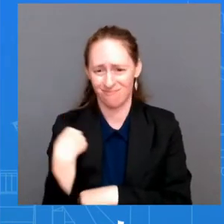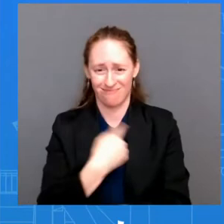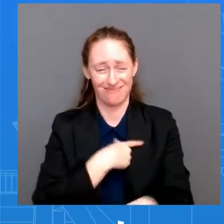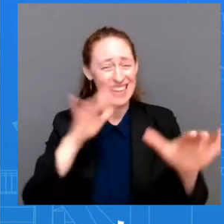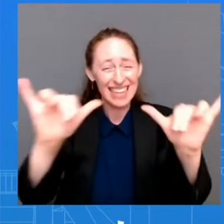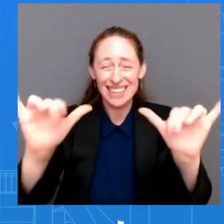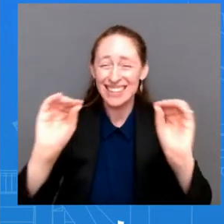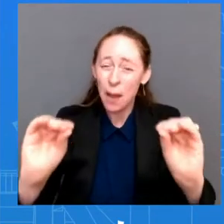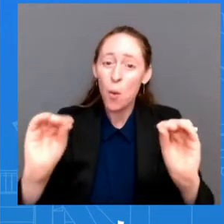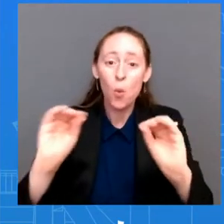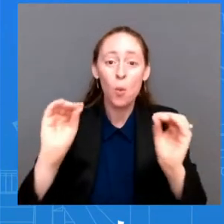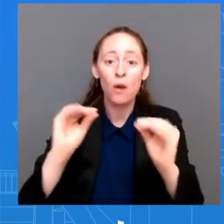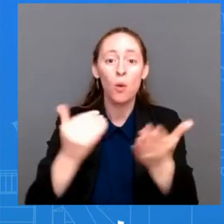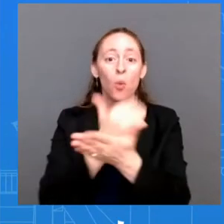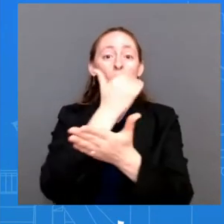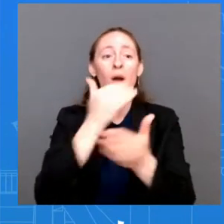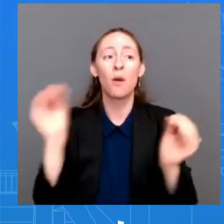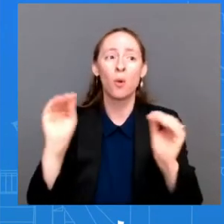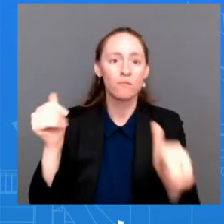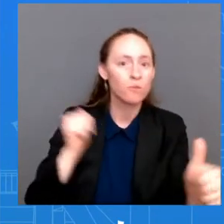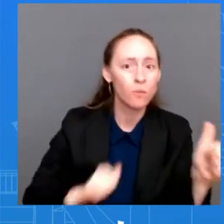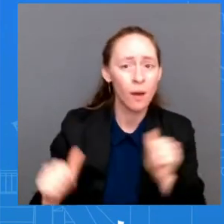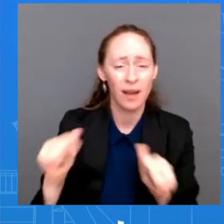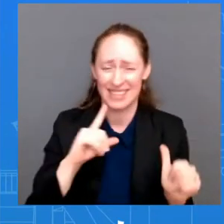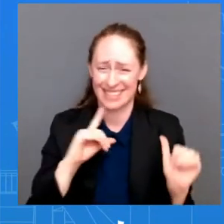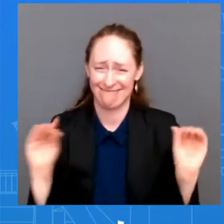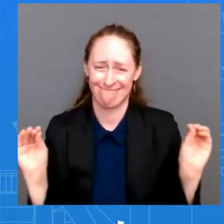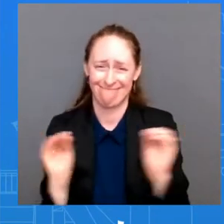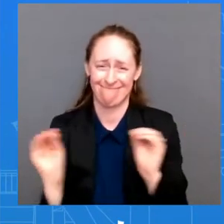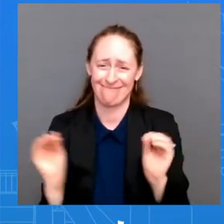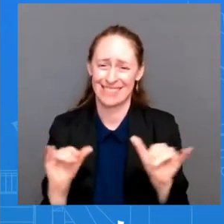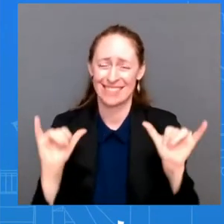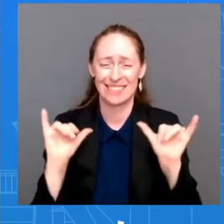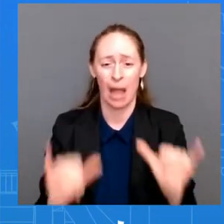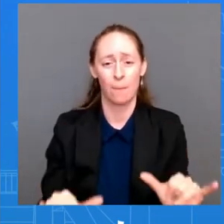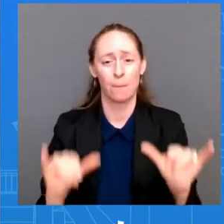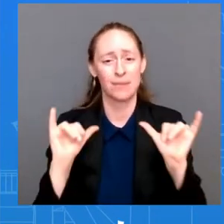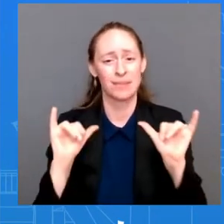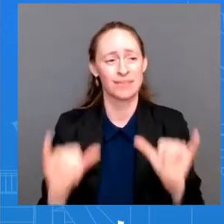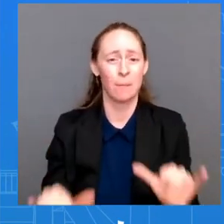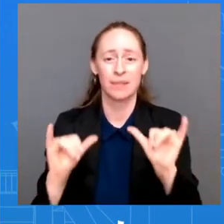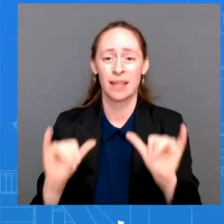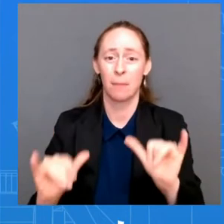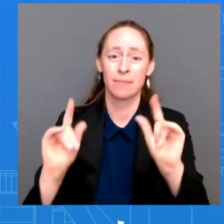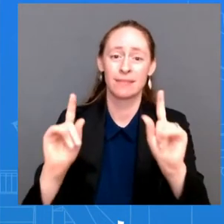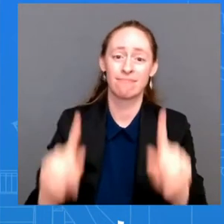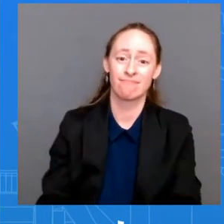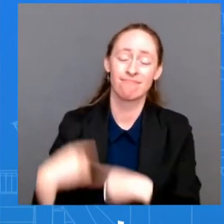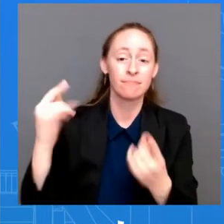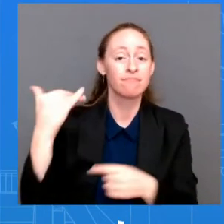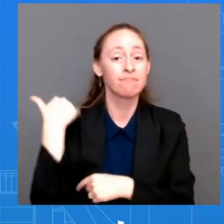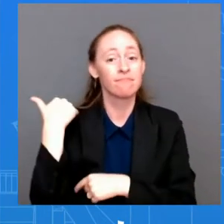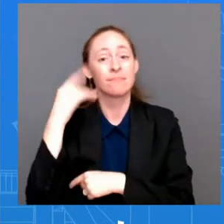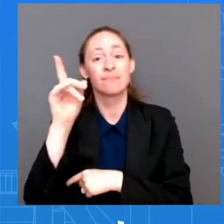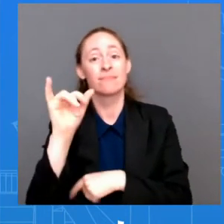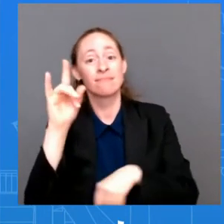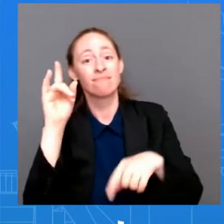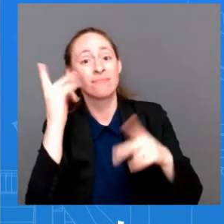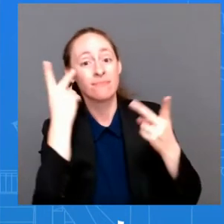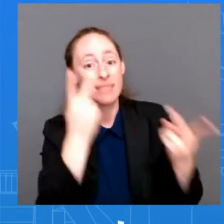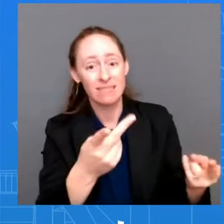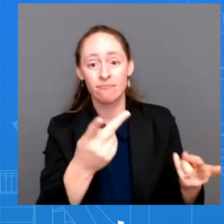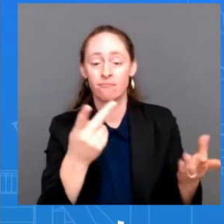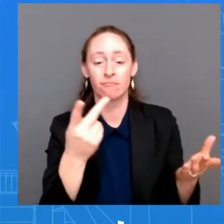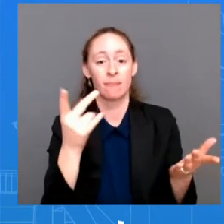It is not without precedent for a Speaker of the House to go to Taiwan if she goes, and I'm not confirming that she is. And it's certainly not without precedent